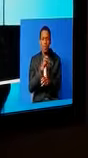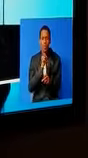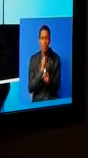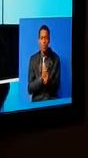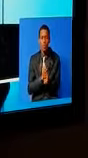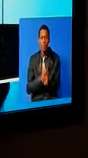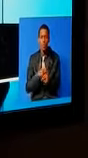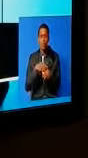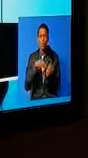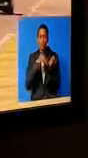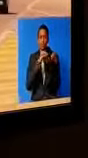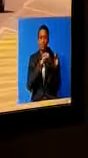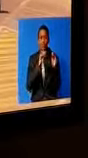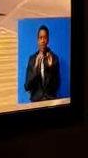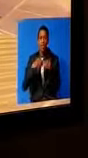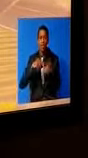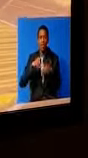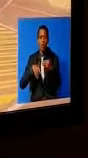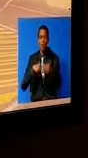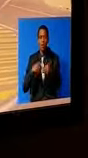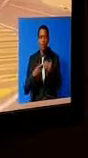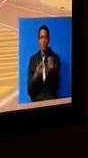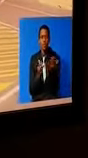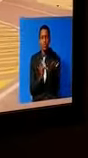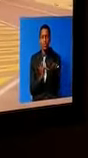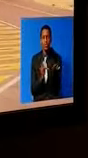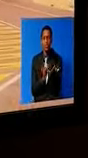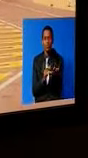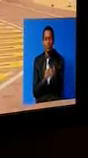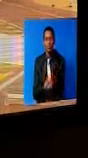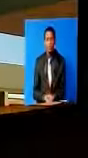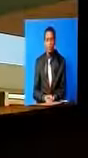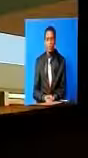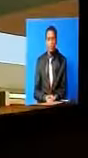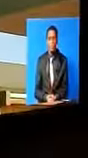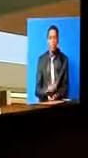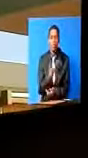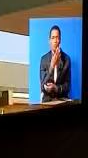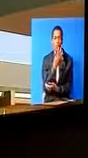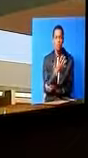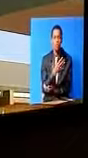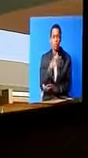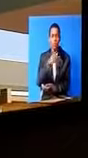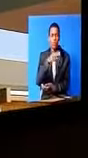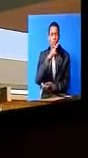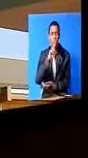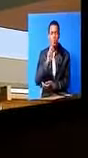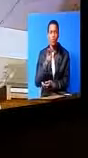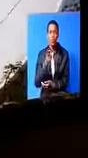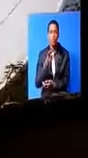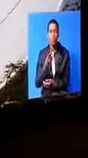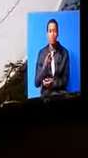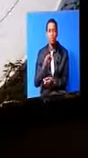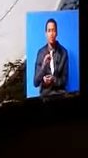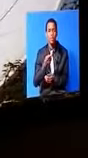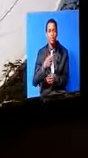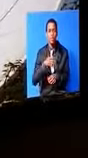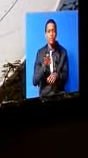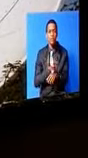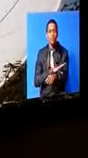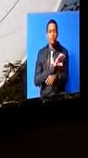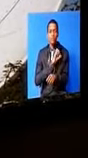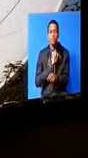Hasmo. The fourth industrial revolution is the current era that many do not understand,